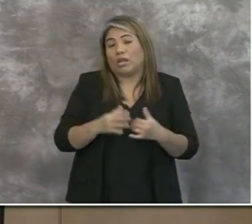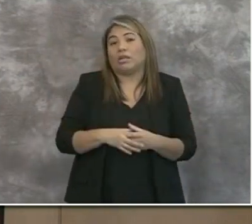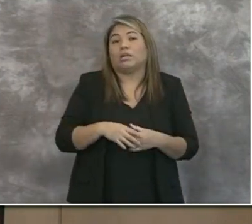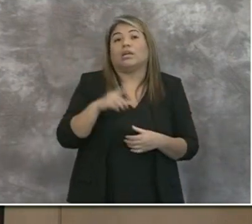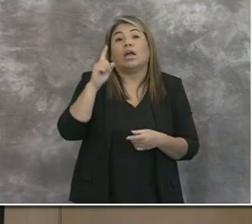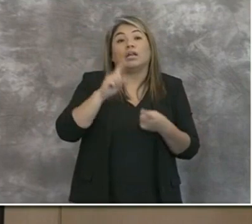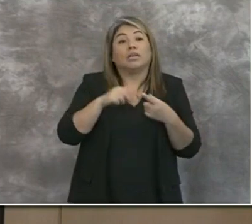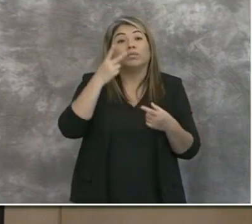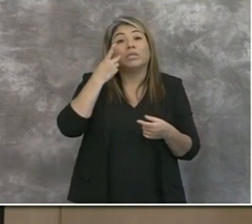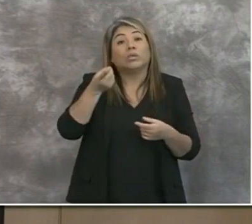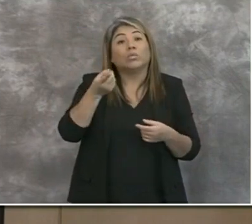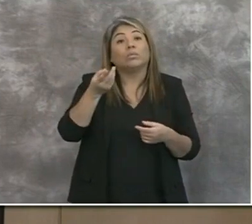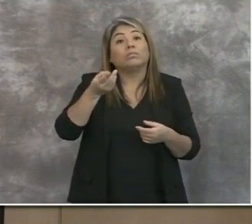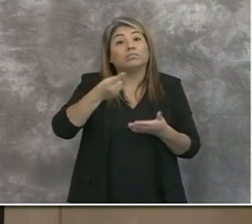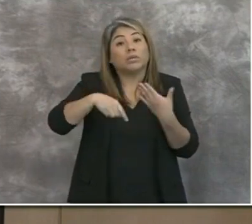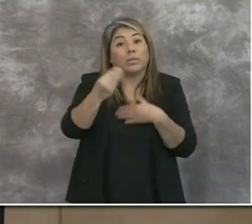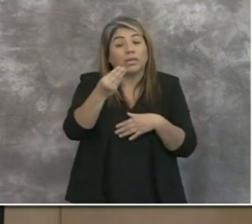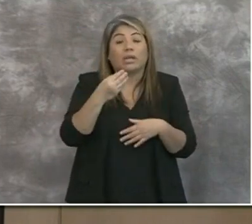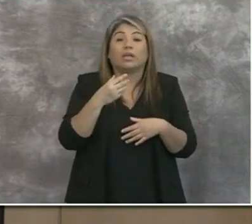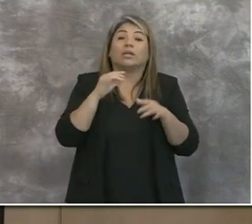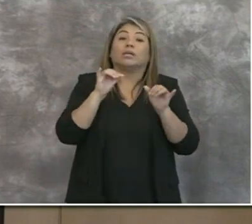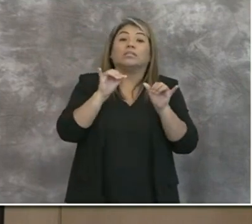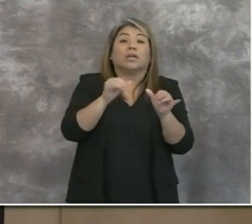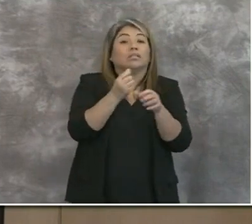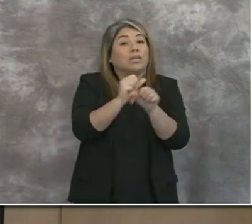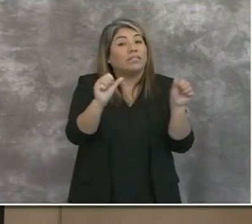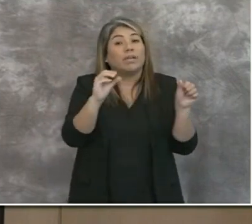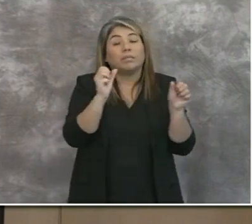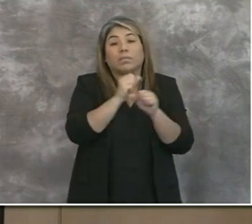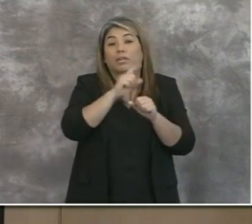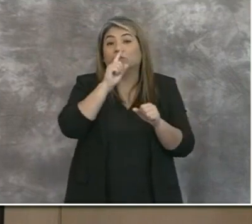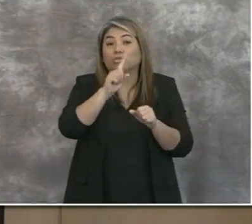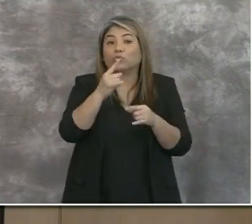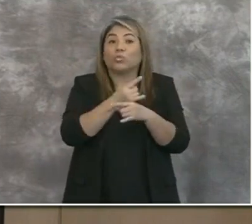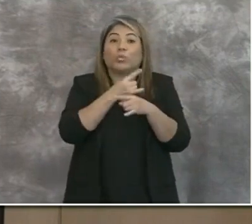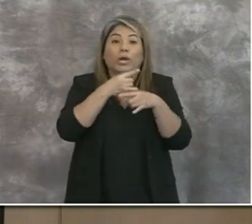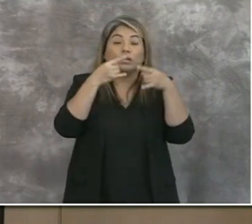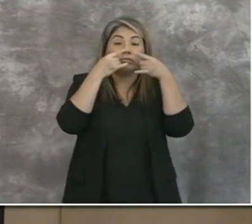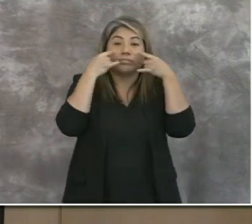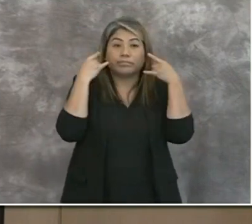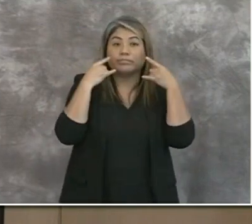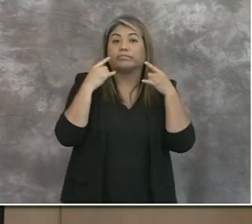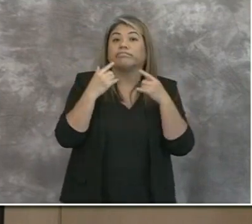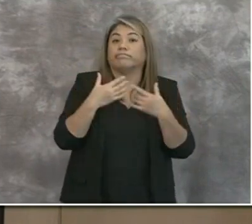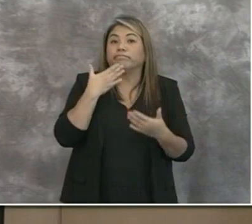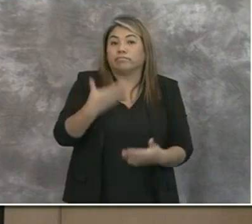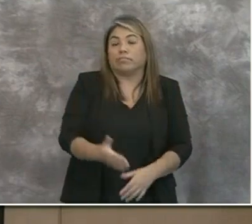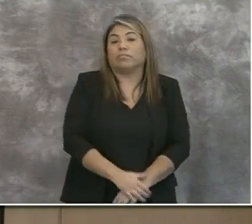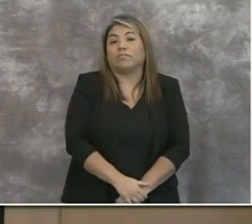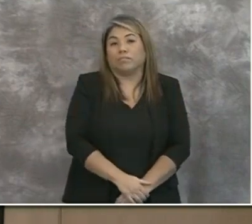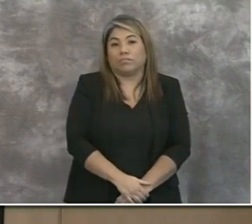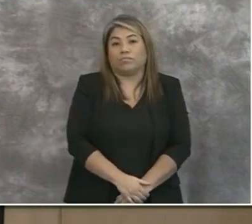Monday again, please stay safe and make sure you wear your facial coverings. Thank you.